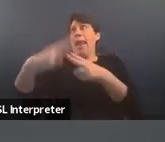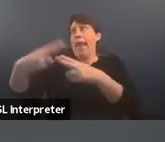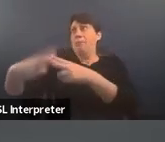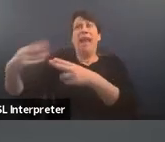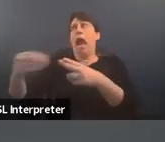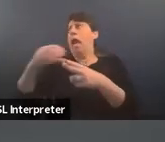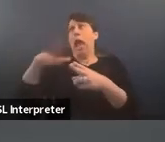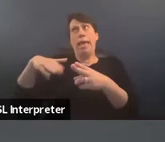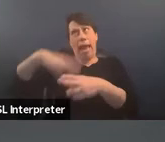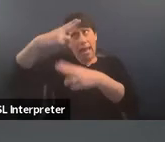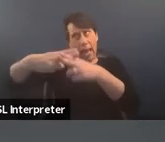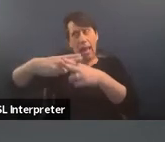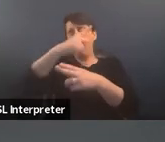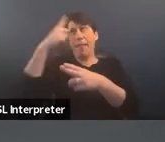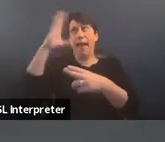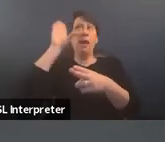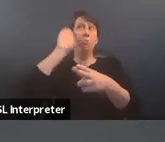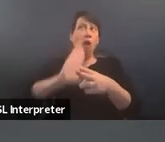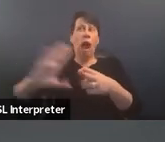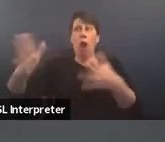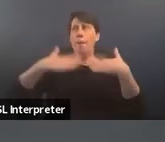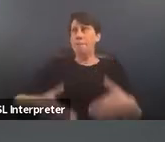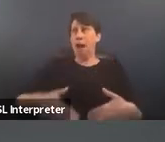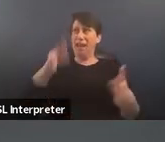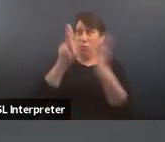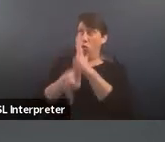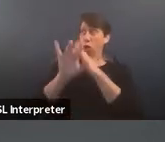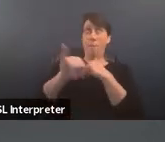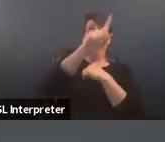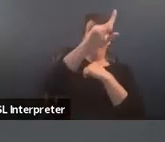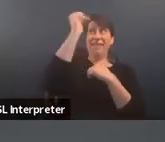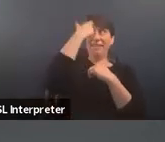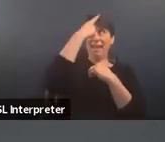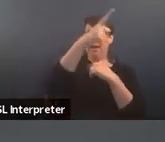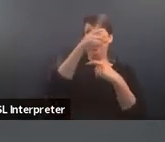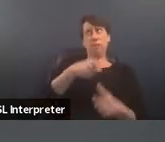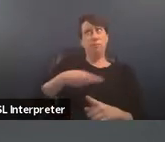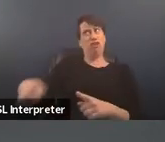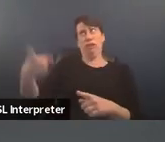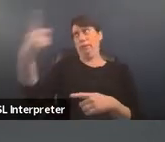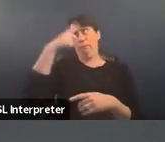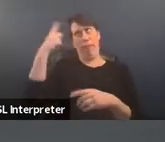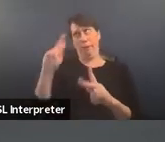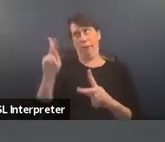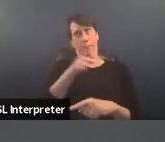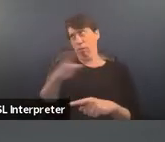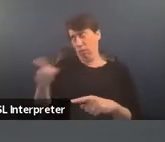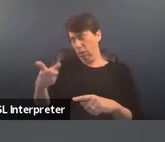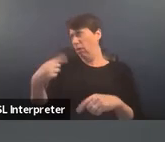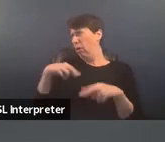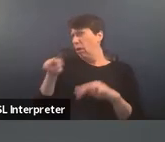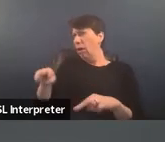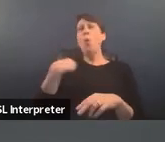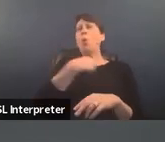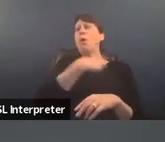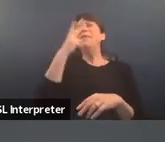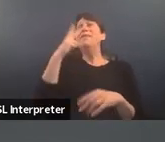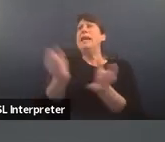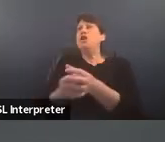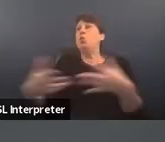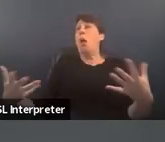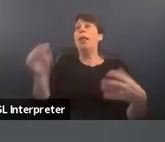black and brown bodies who have been murdered by the state in particular black folks um we saw a large kind of swelling